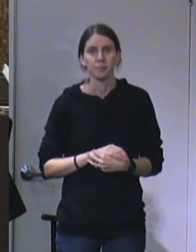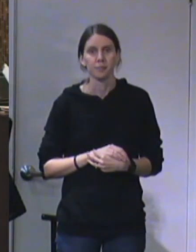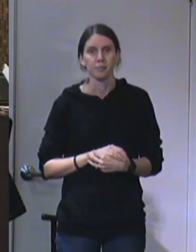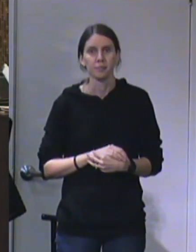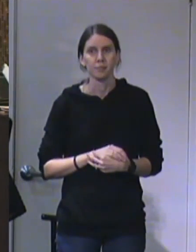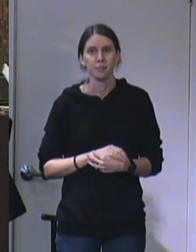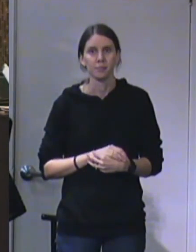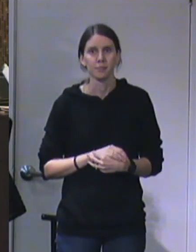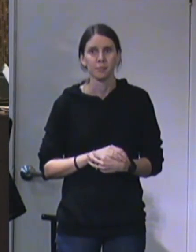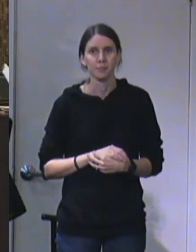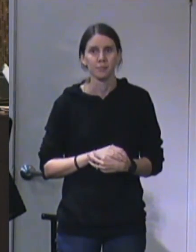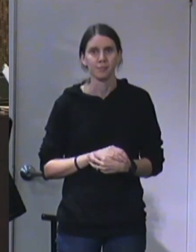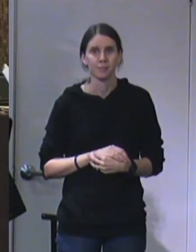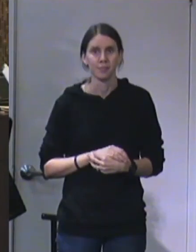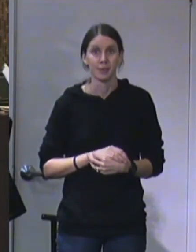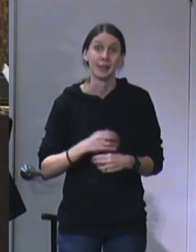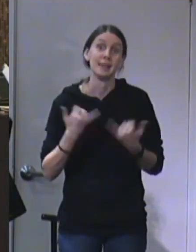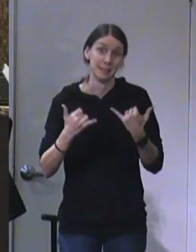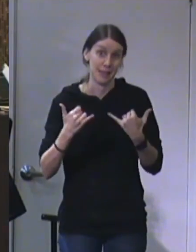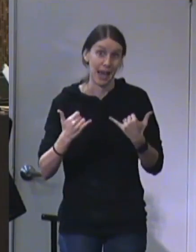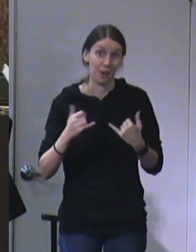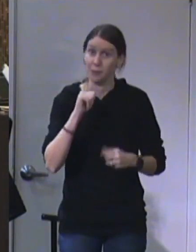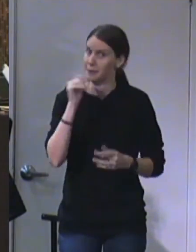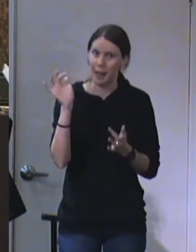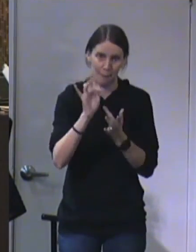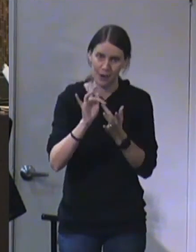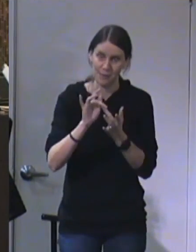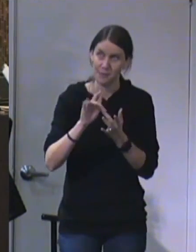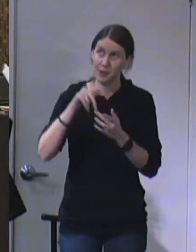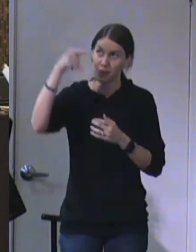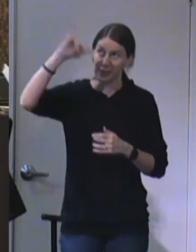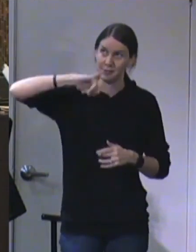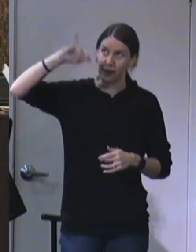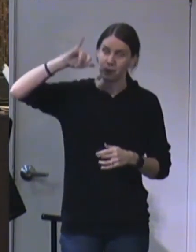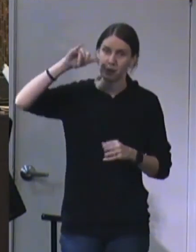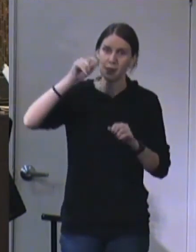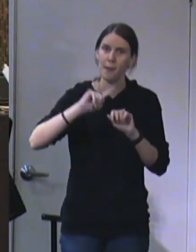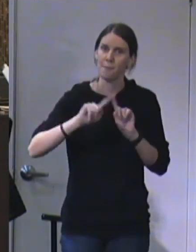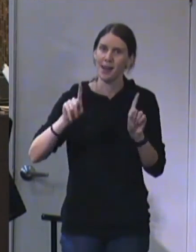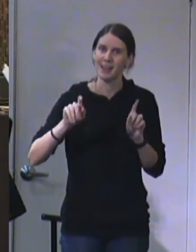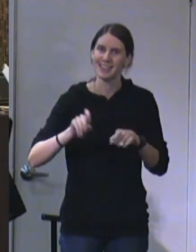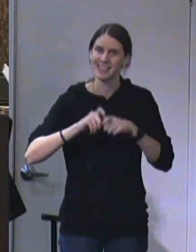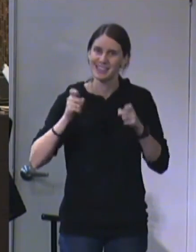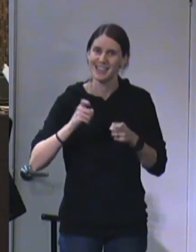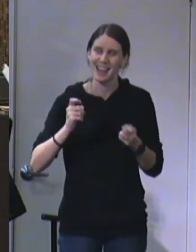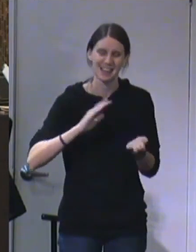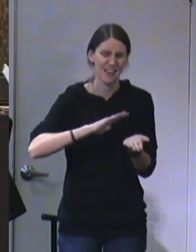we're still way less than God, but our sins have been forgiven.